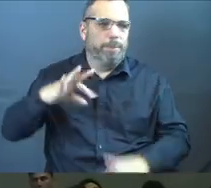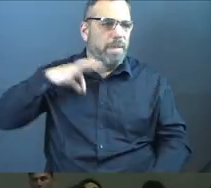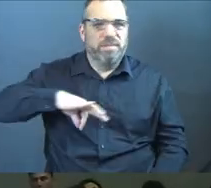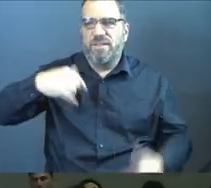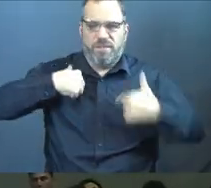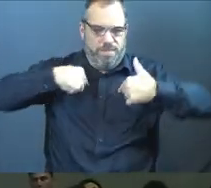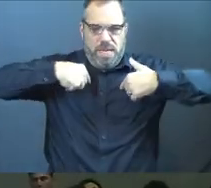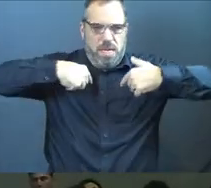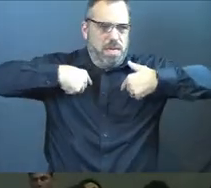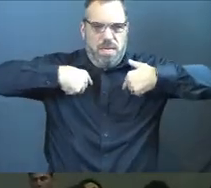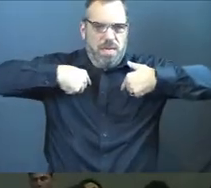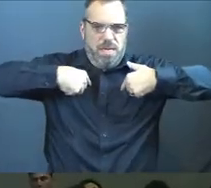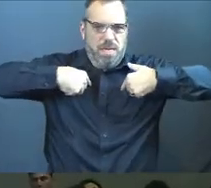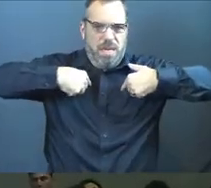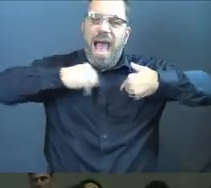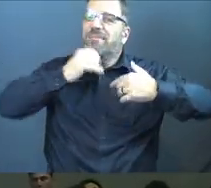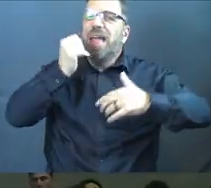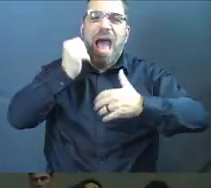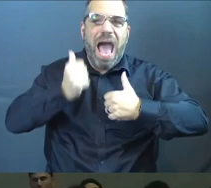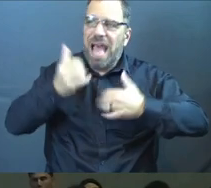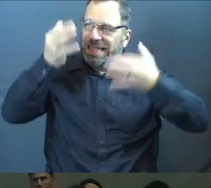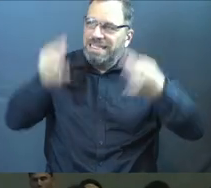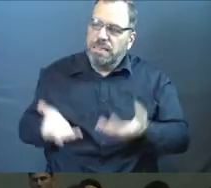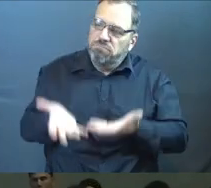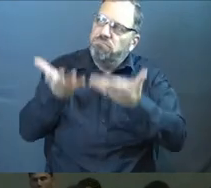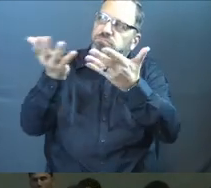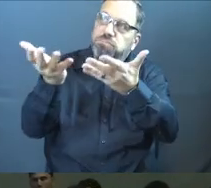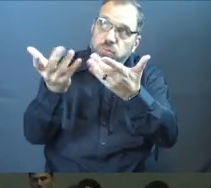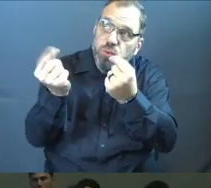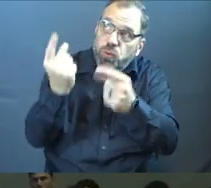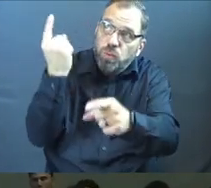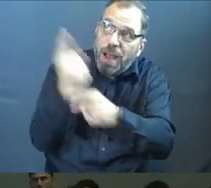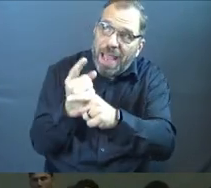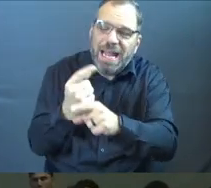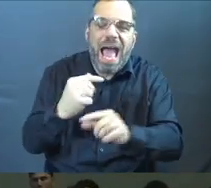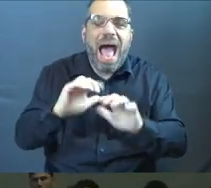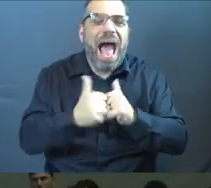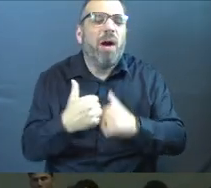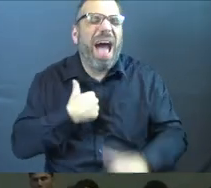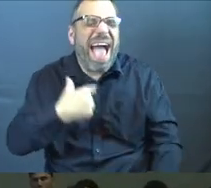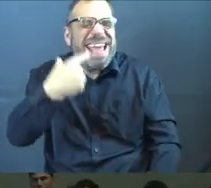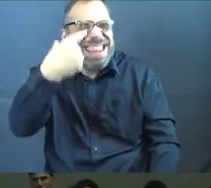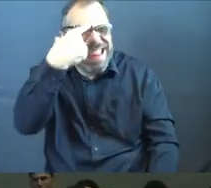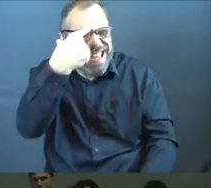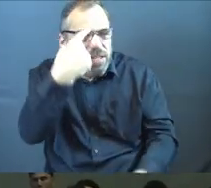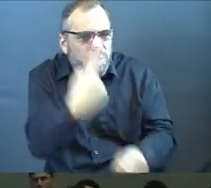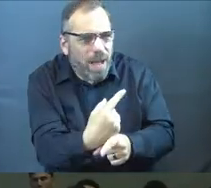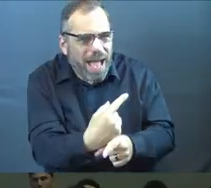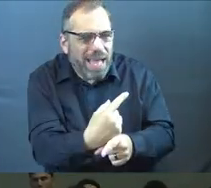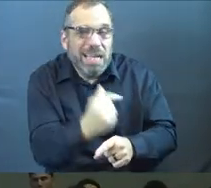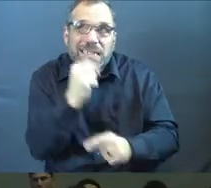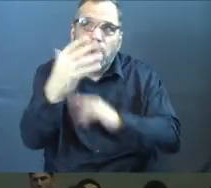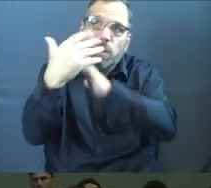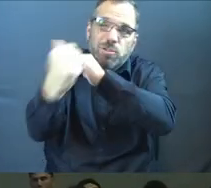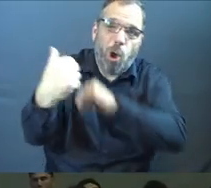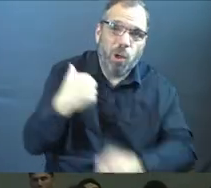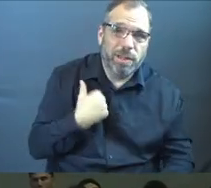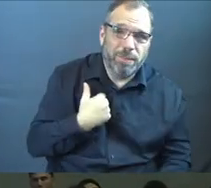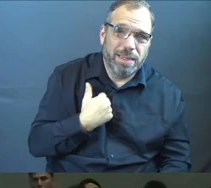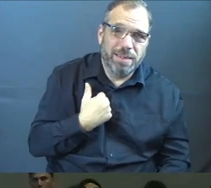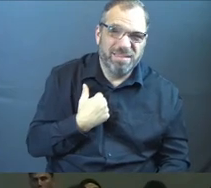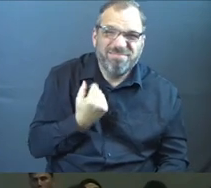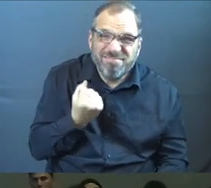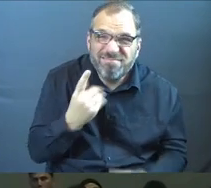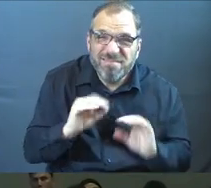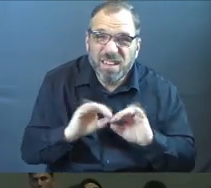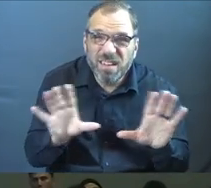just, just for me. I haven't submitted this decision to the Lord. I'm just doing it how I think it needs to happen, not how God is calling me to make it happen.